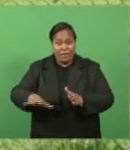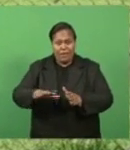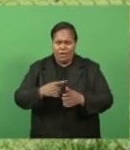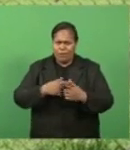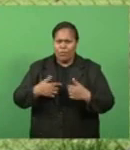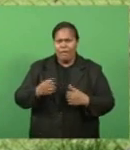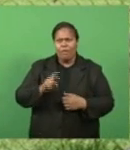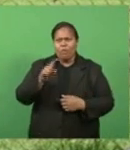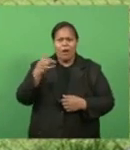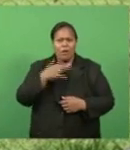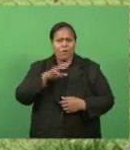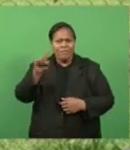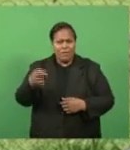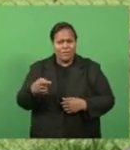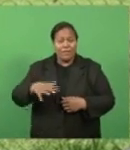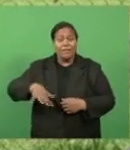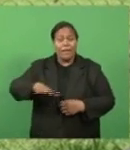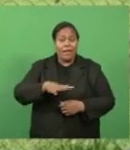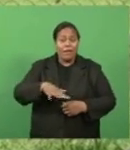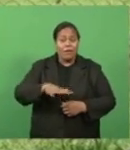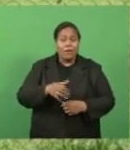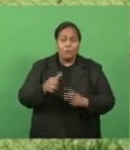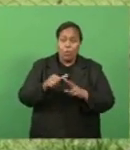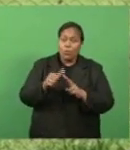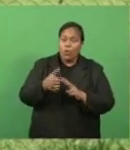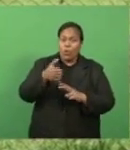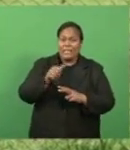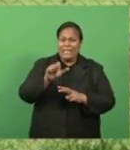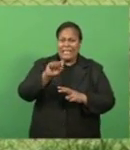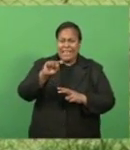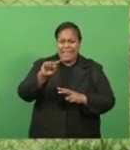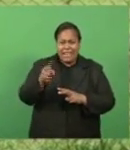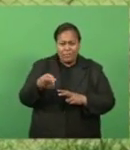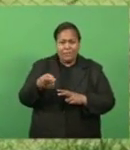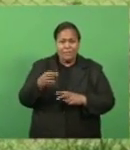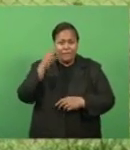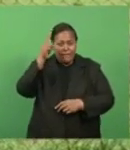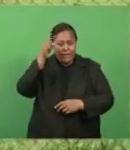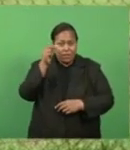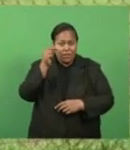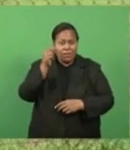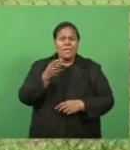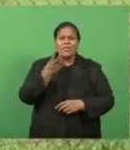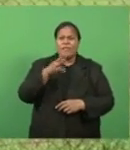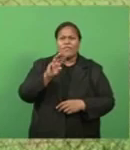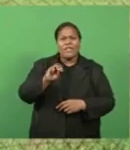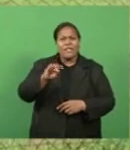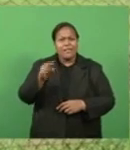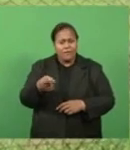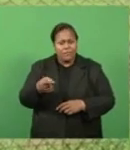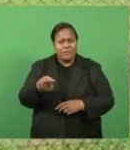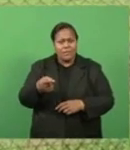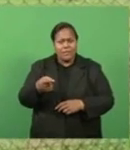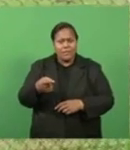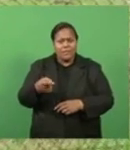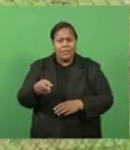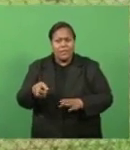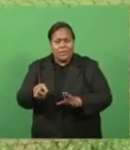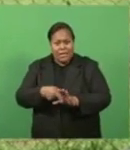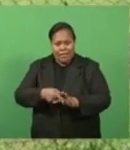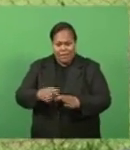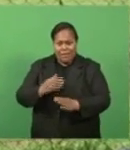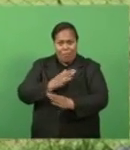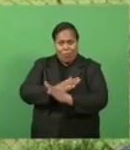,000 in the area. We saw about 60,000 Fijians. We have about 230,000 within the border that